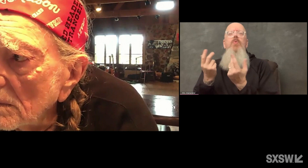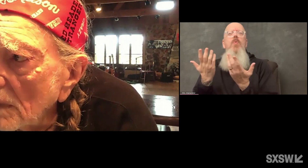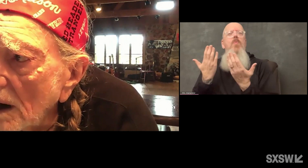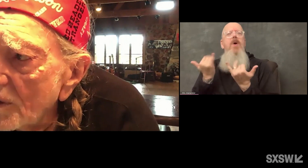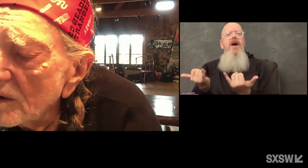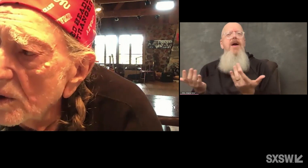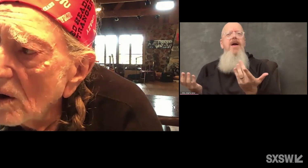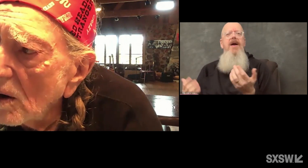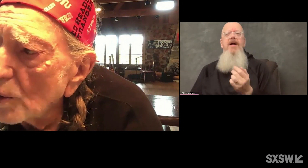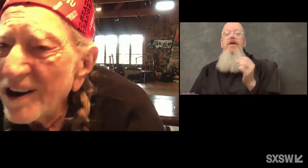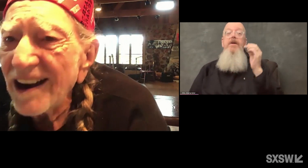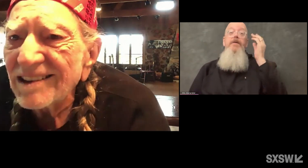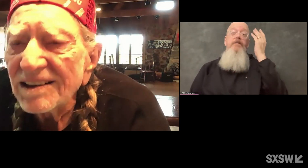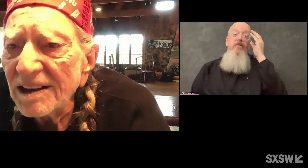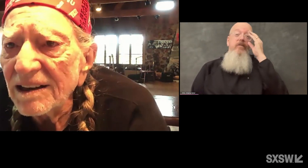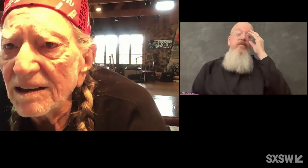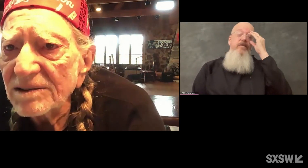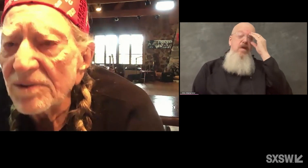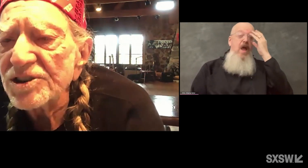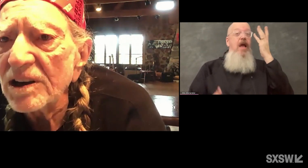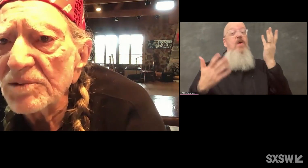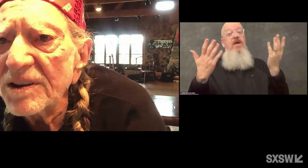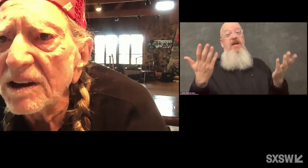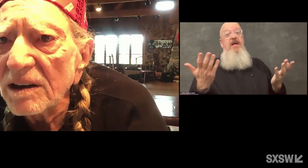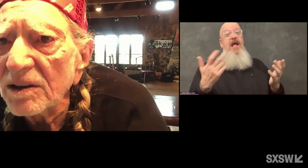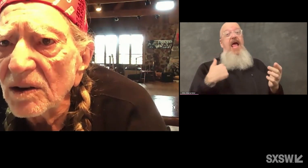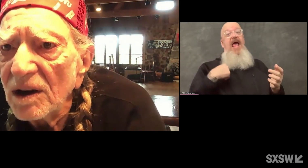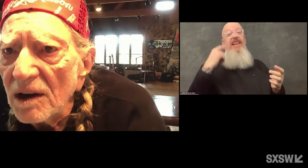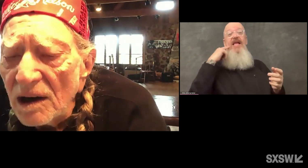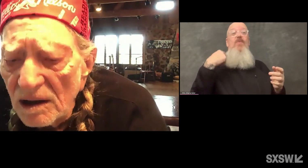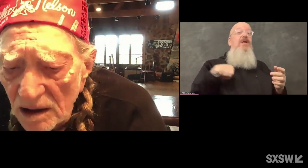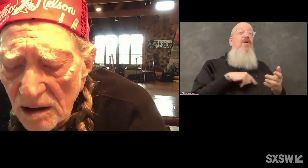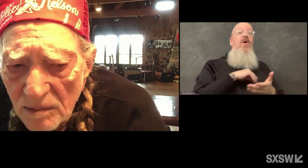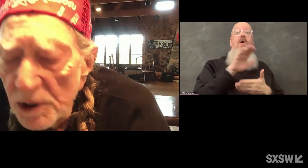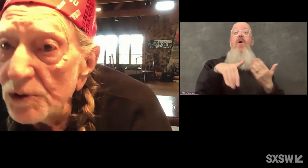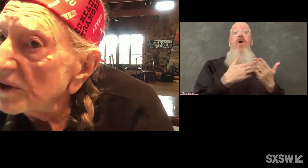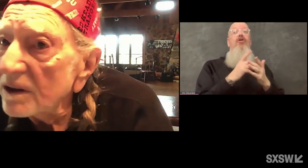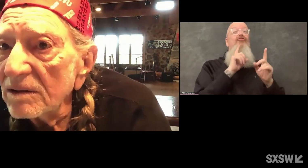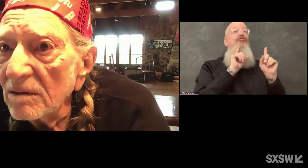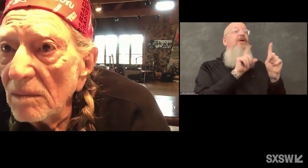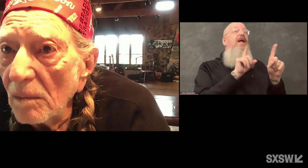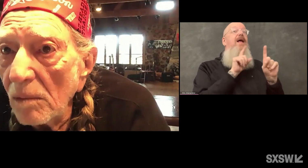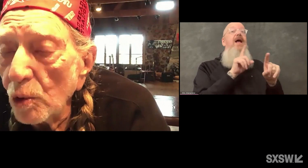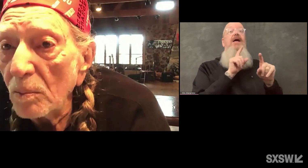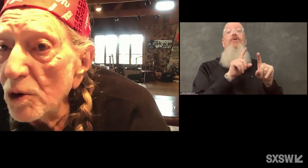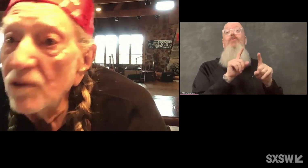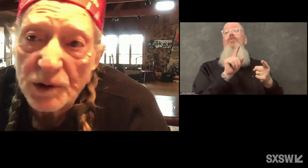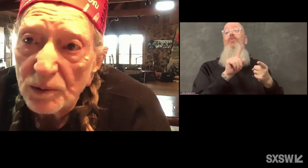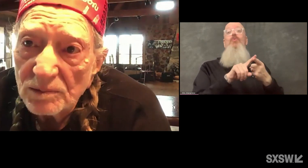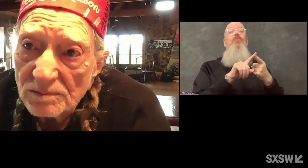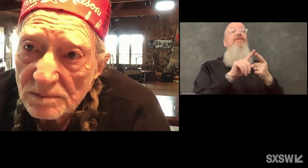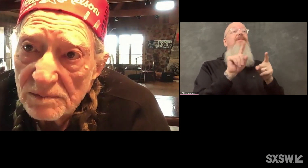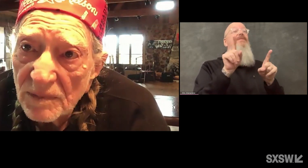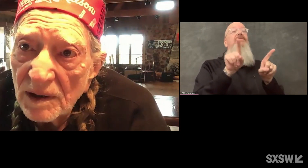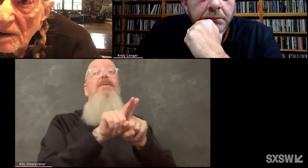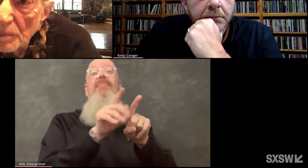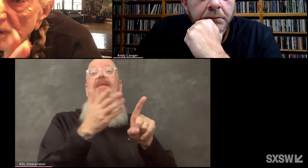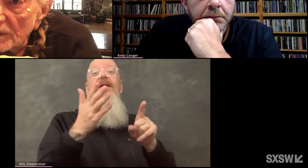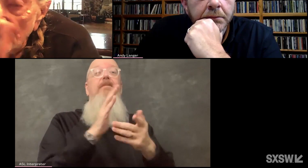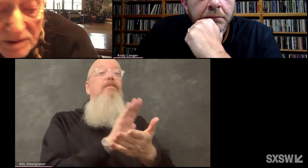Well, I think we all react to the same thing, you know, music will move you,